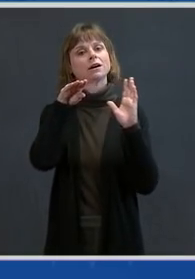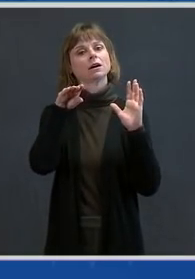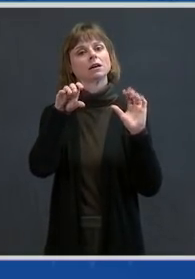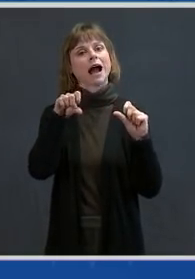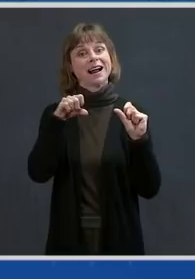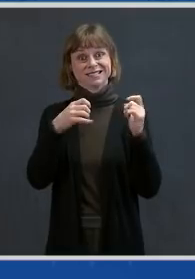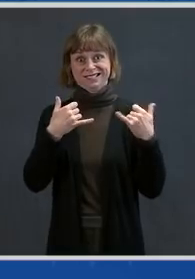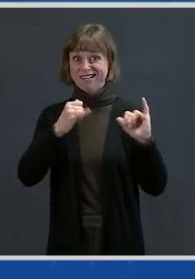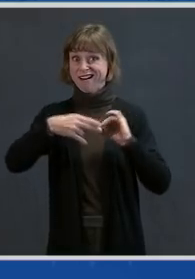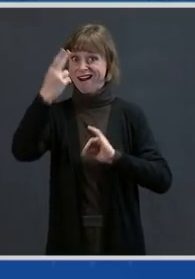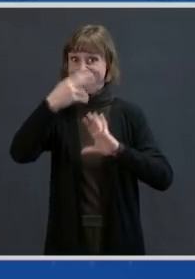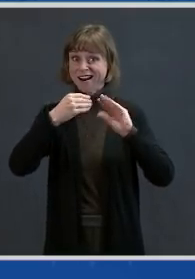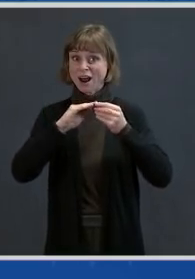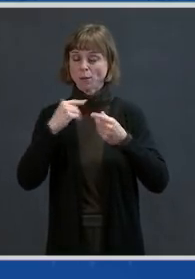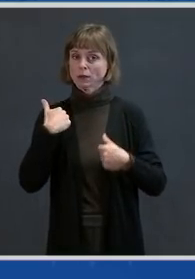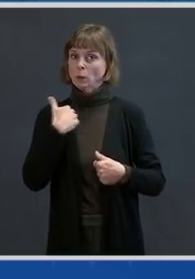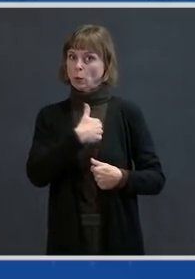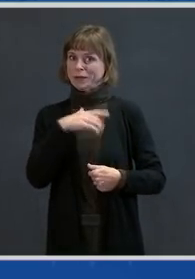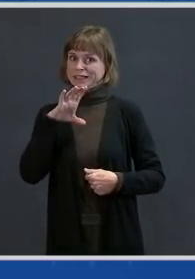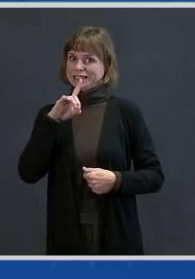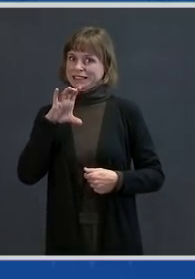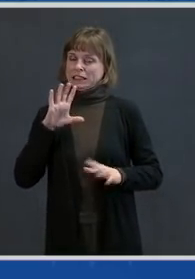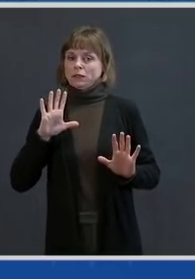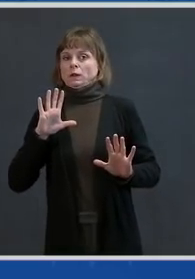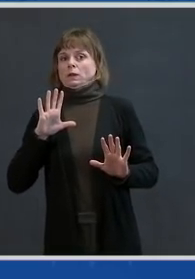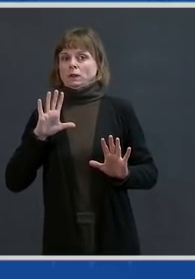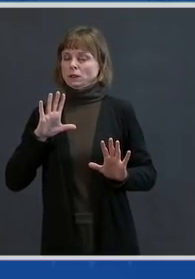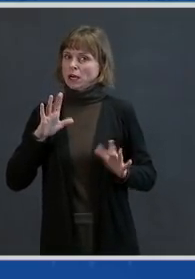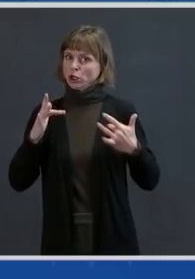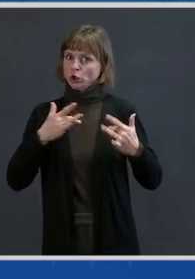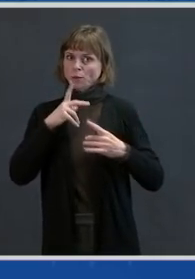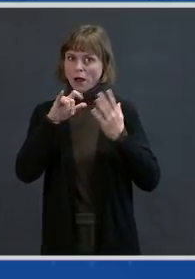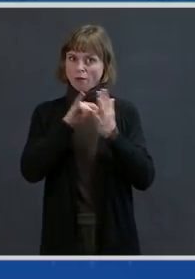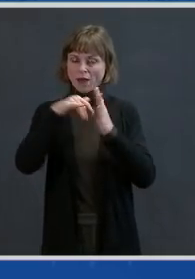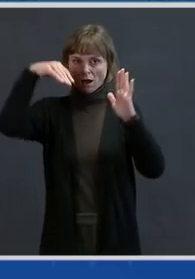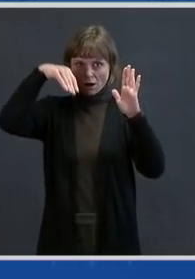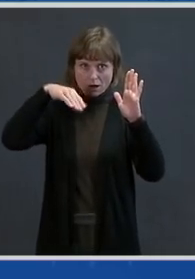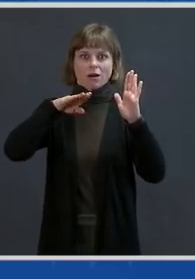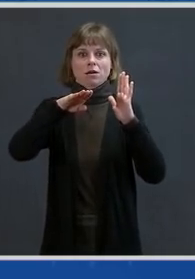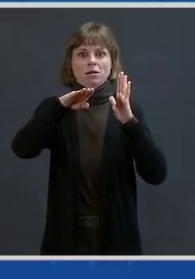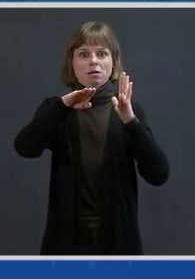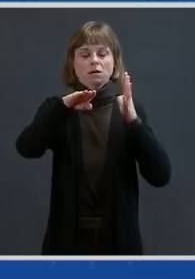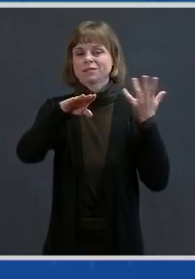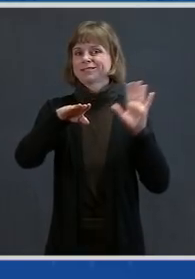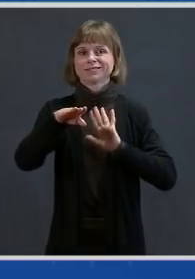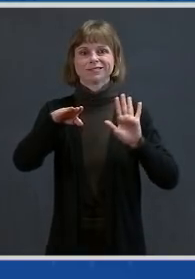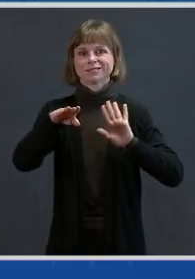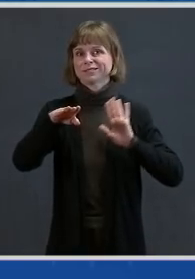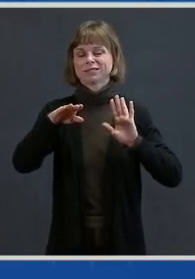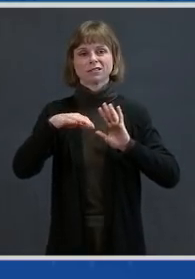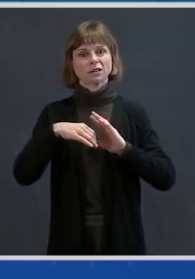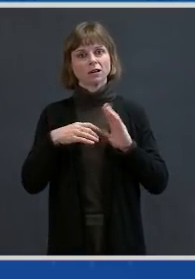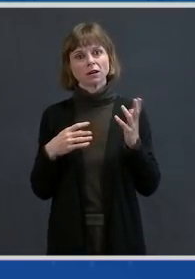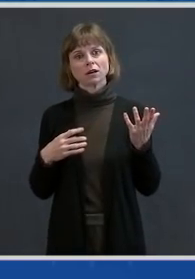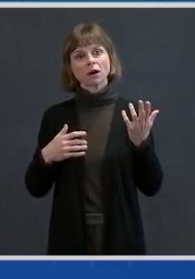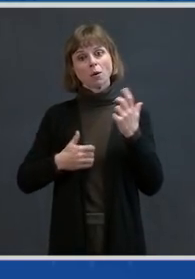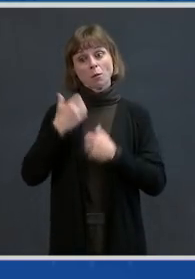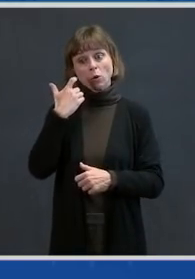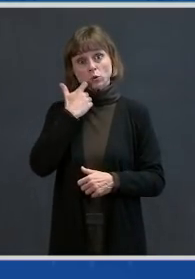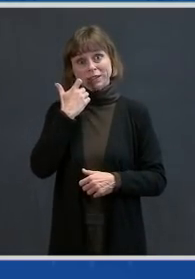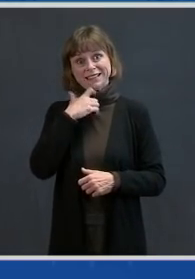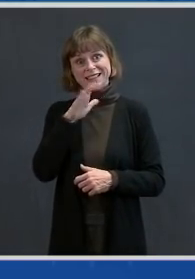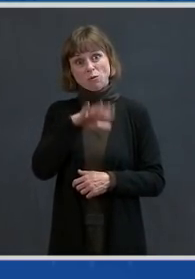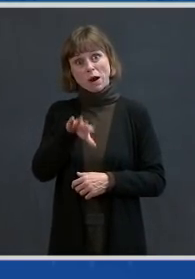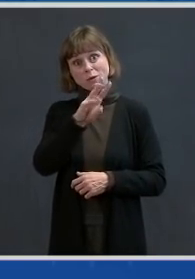CDC consider this a very concerning shift in the trajectory. The most recent seven-day average of cases, approximately 66